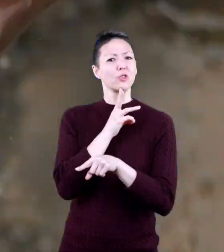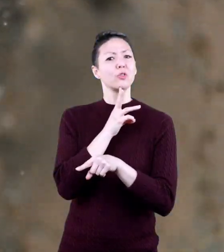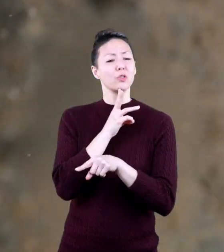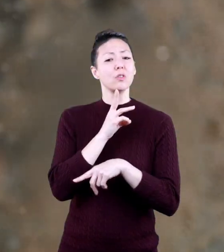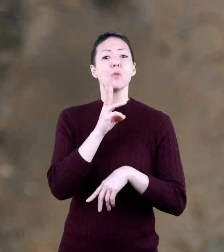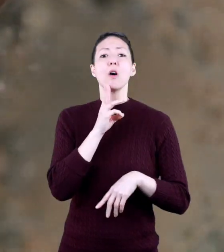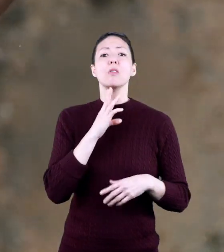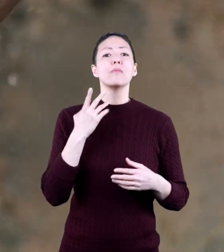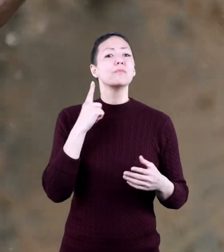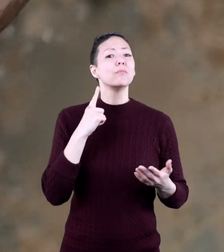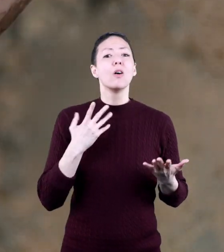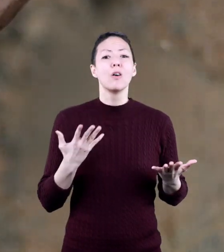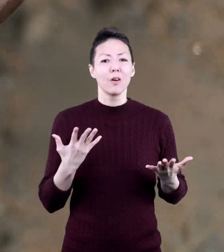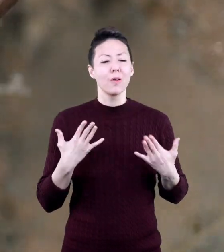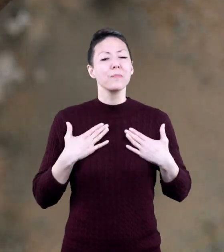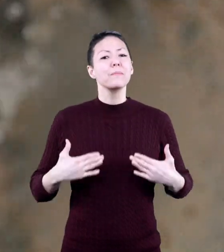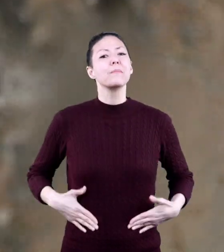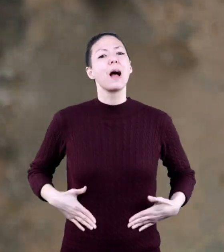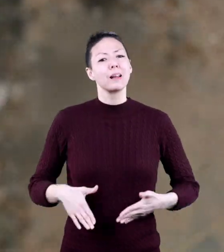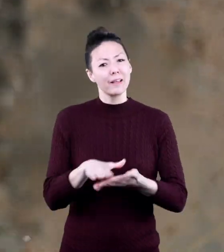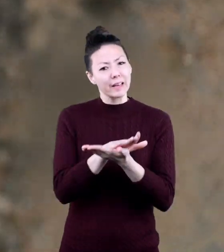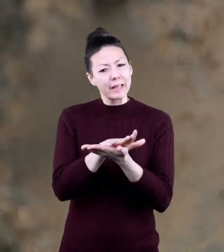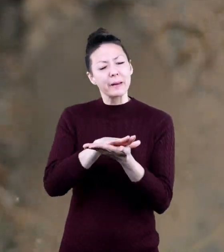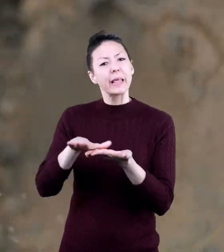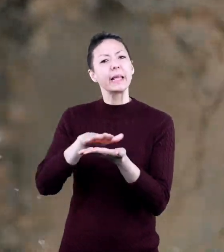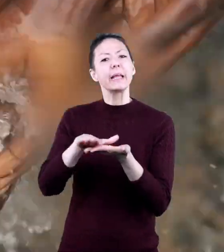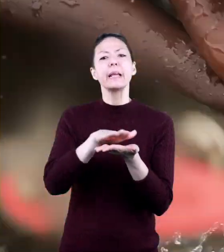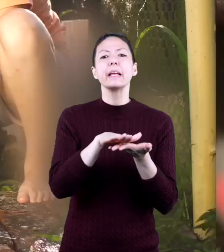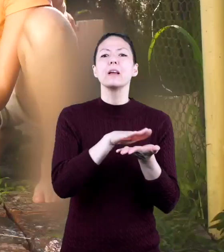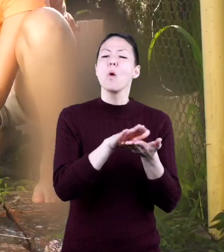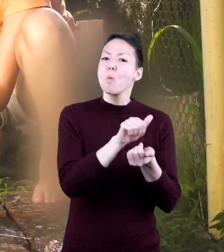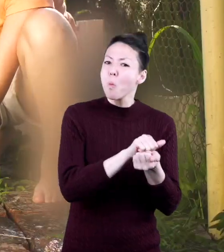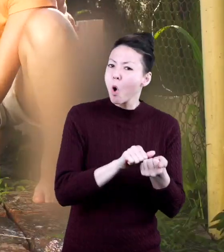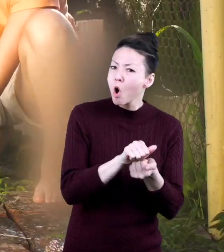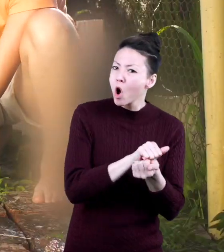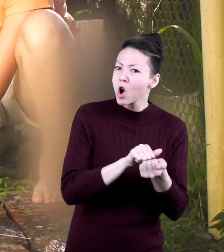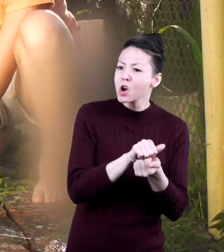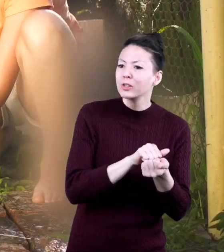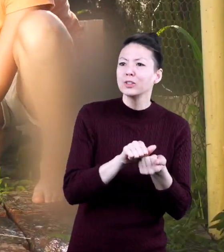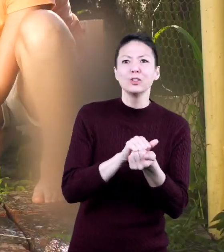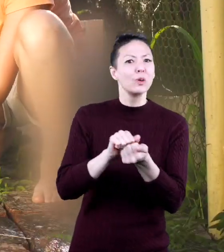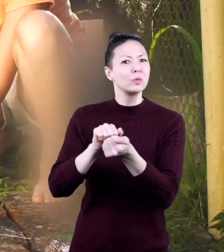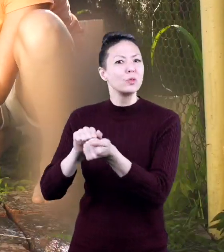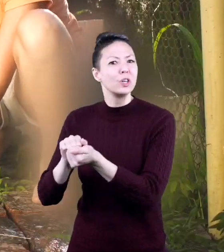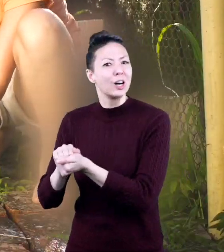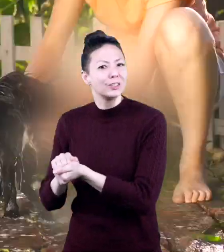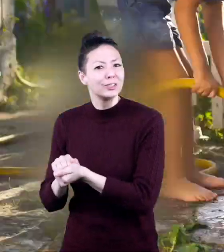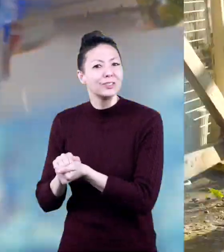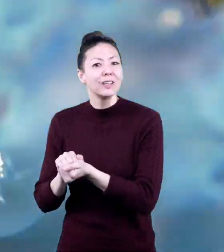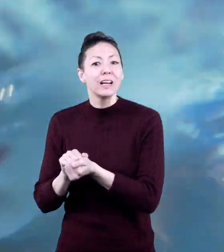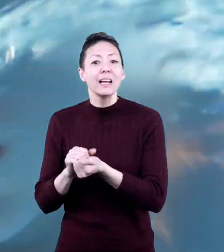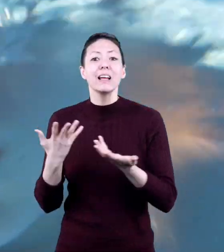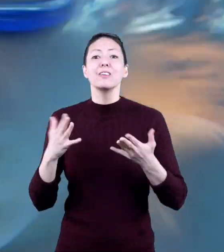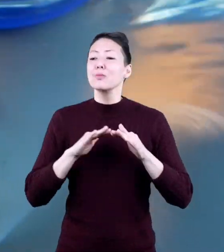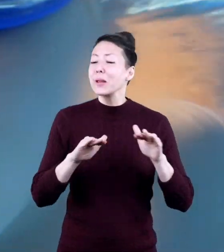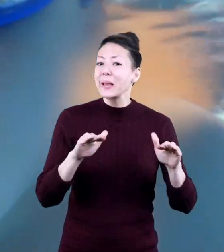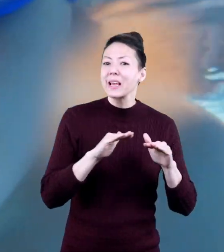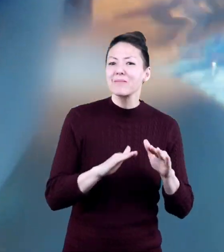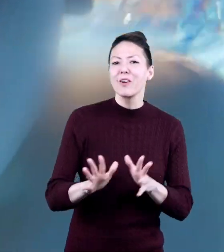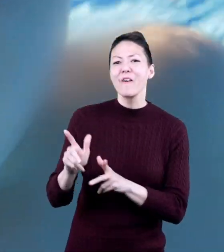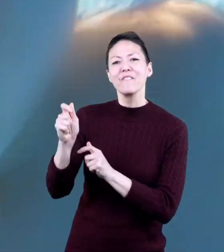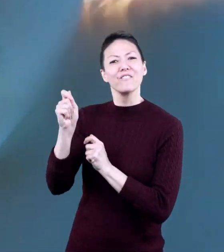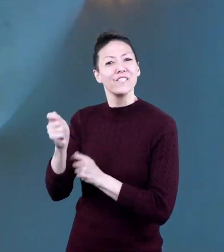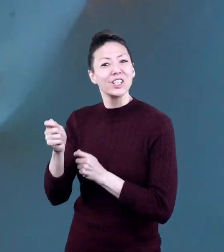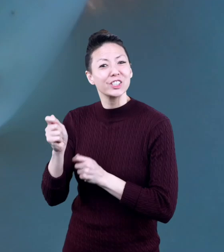water is used for keeping our bodies clean washing the things around us and even